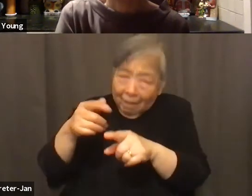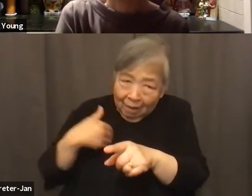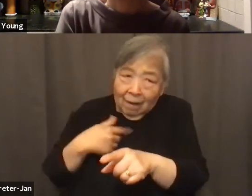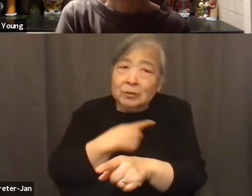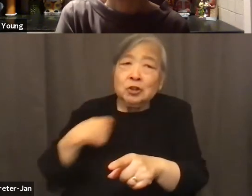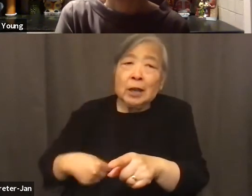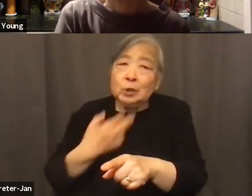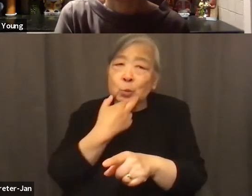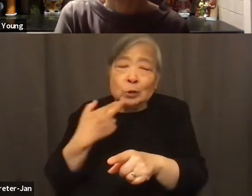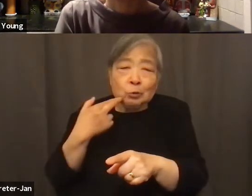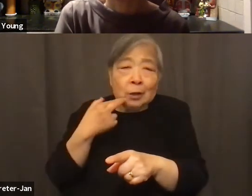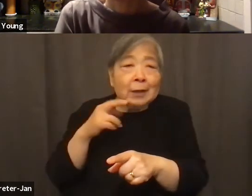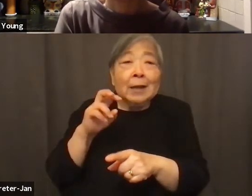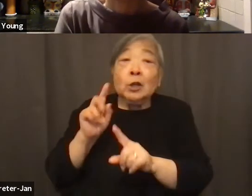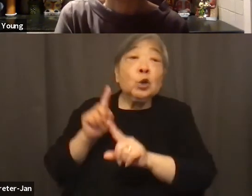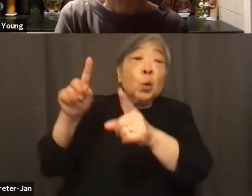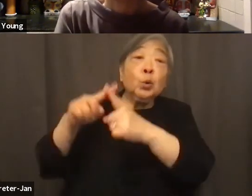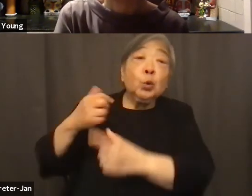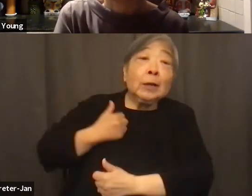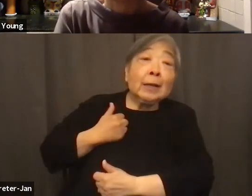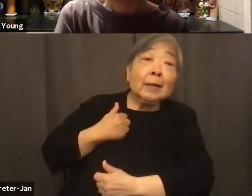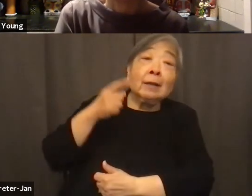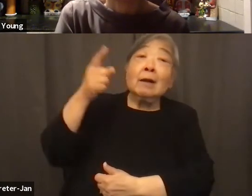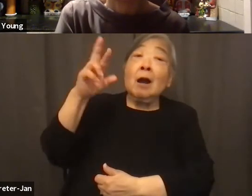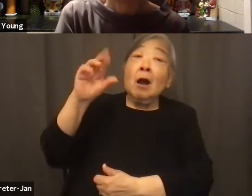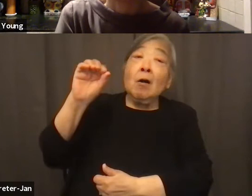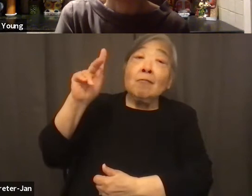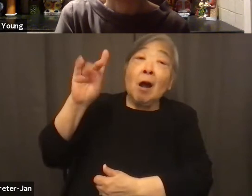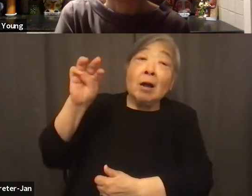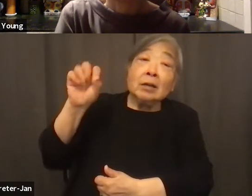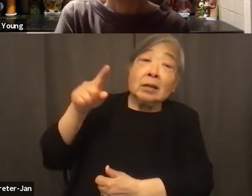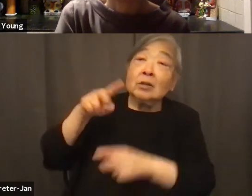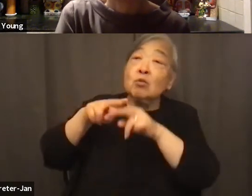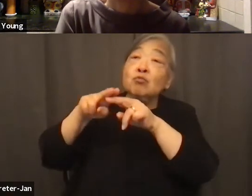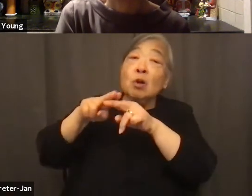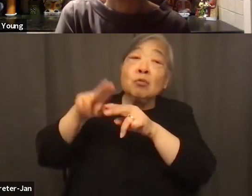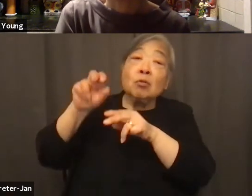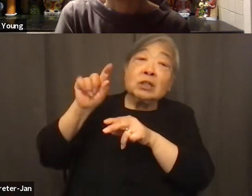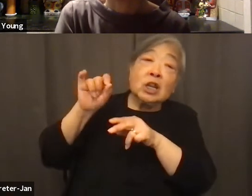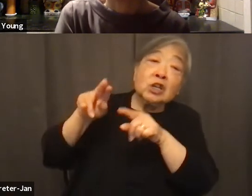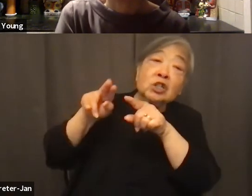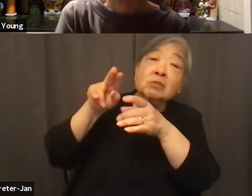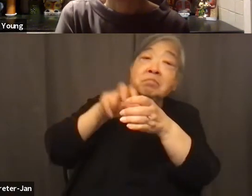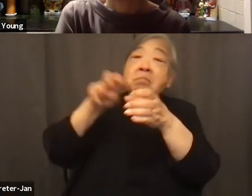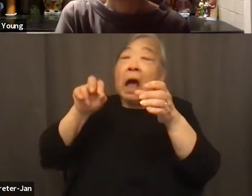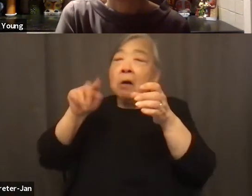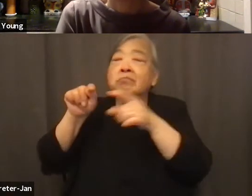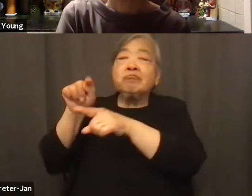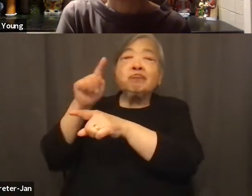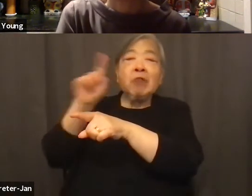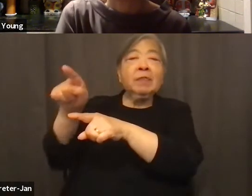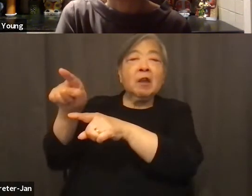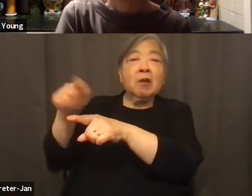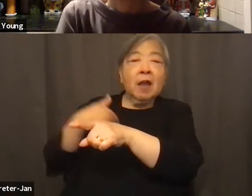You can, you can, to the Canadian Rockies right in the middle of the railway station. You pop out of it, there's a Chinese restaurant.